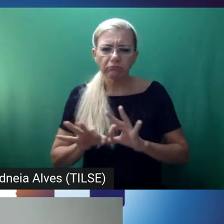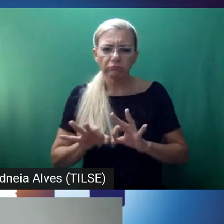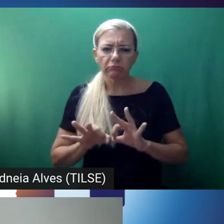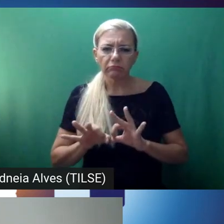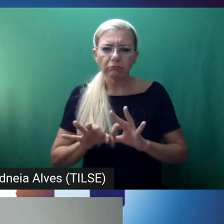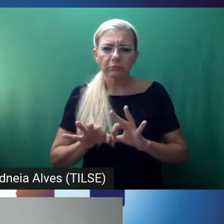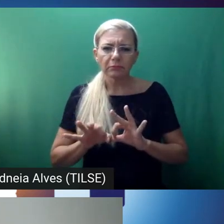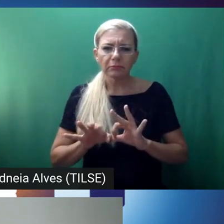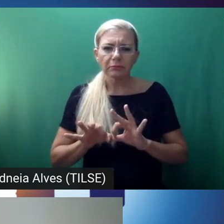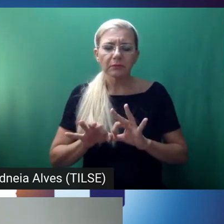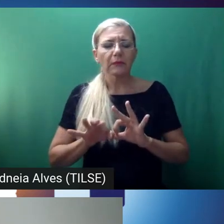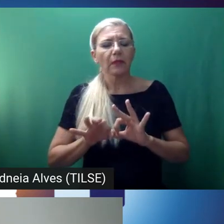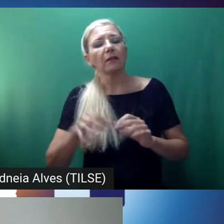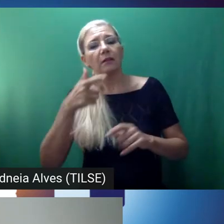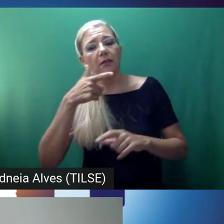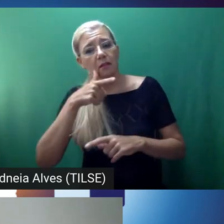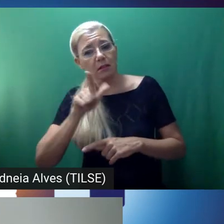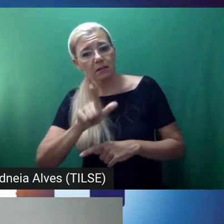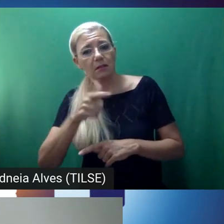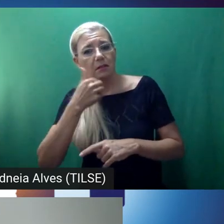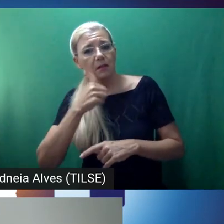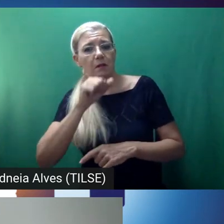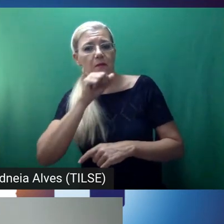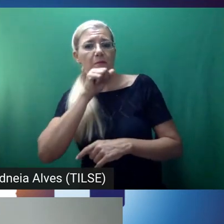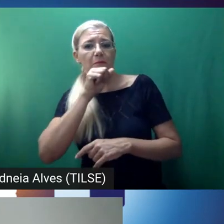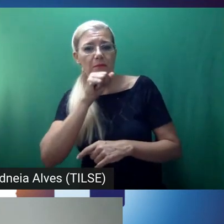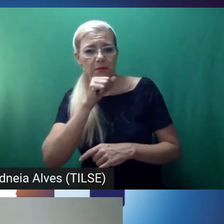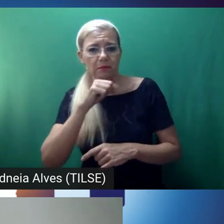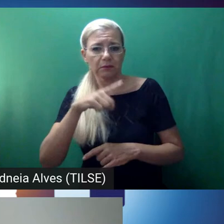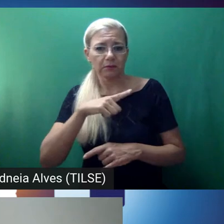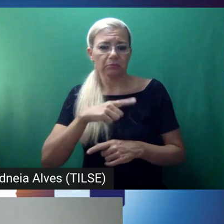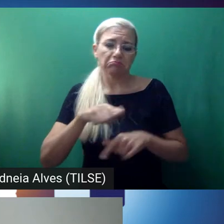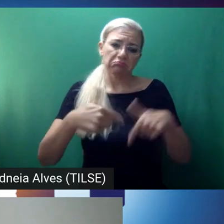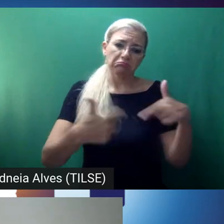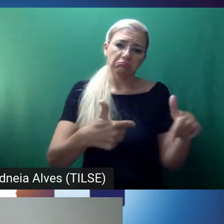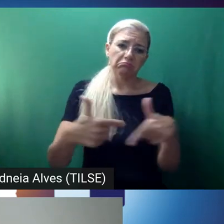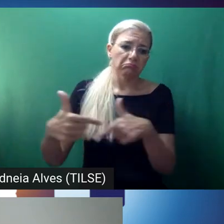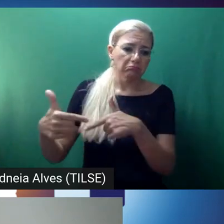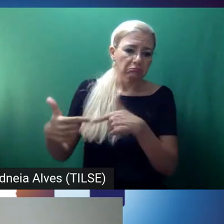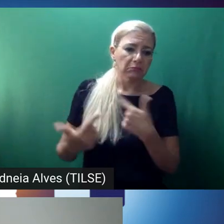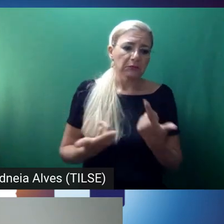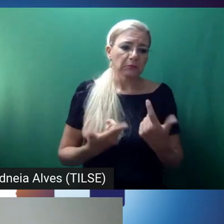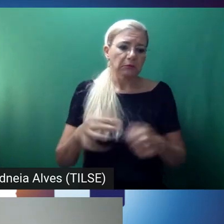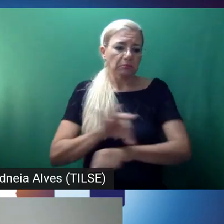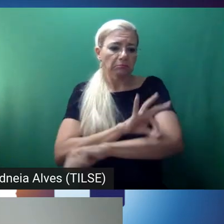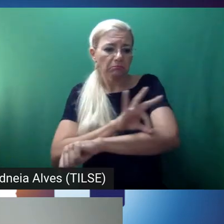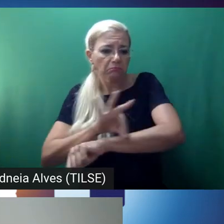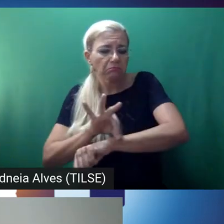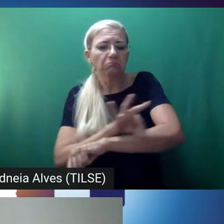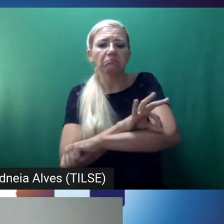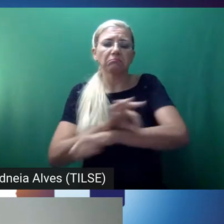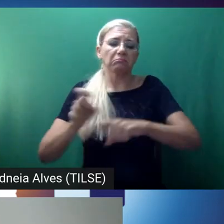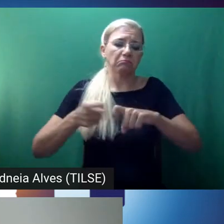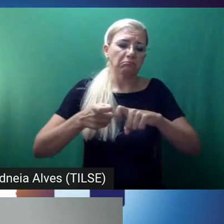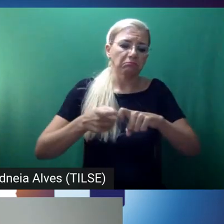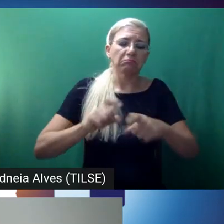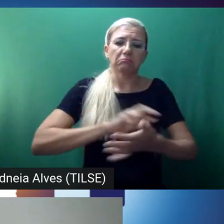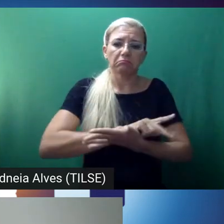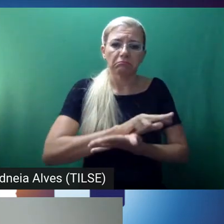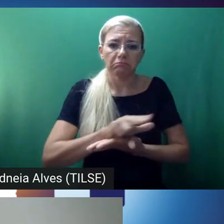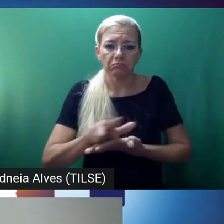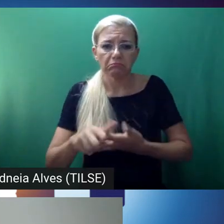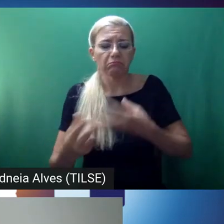like you are working in the area of medicine or you are working there, engineering? What would be the role of these